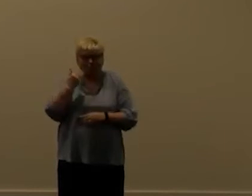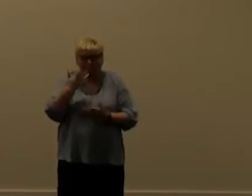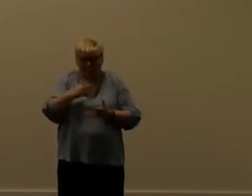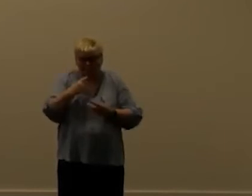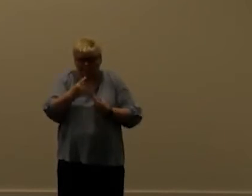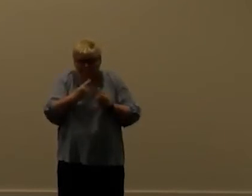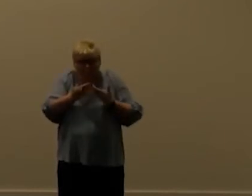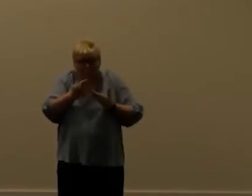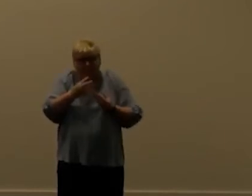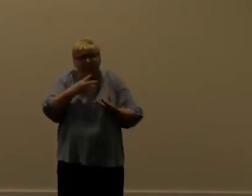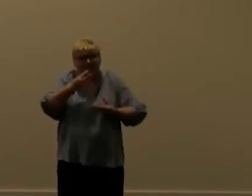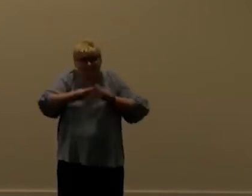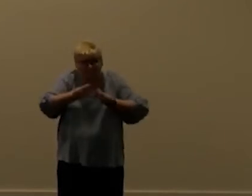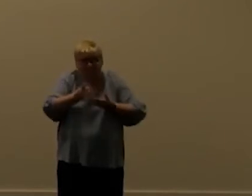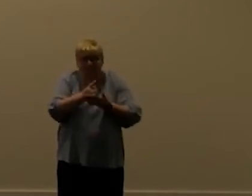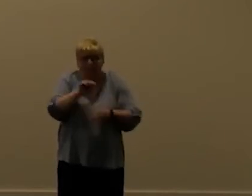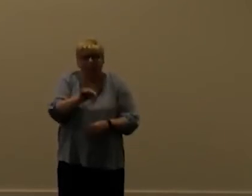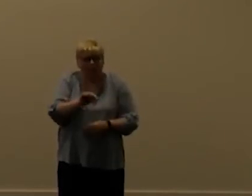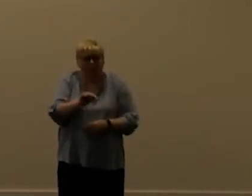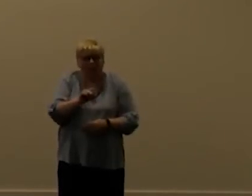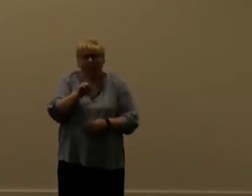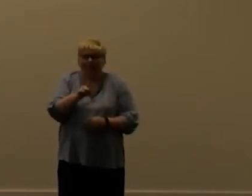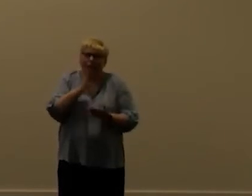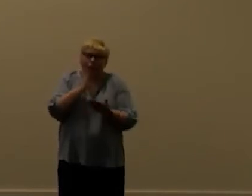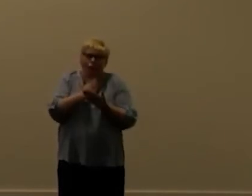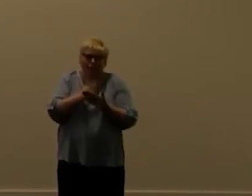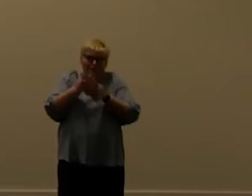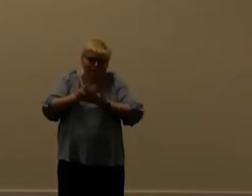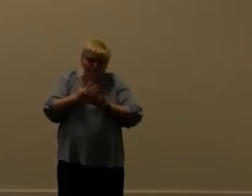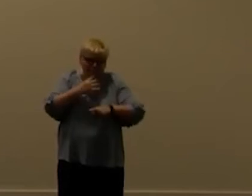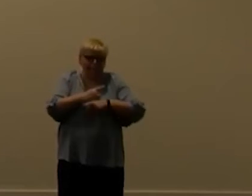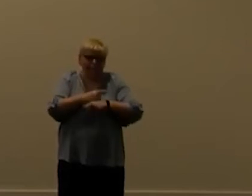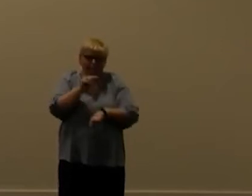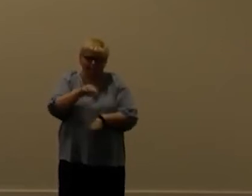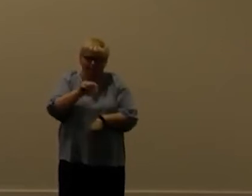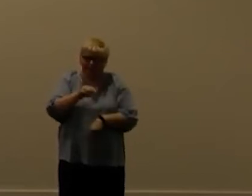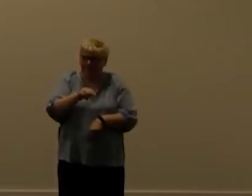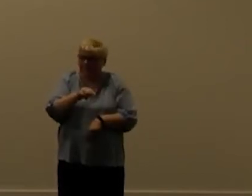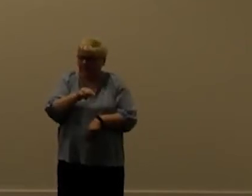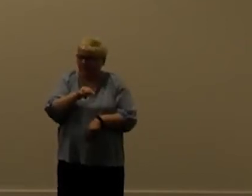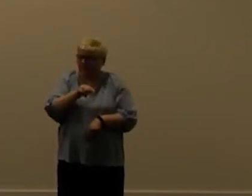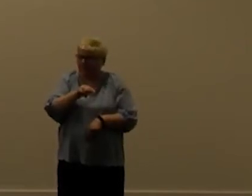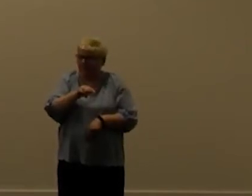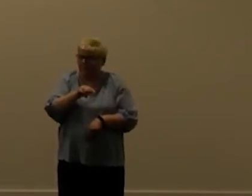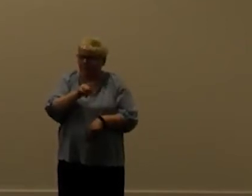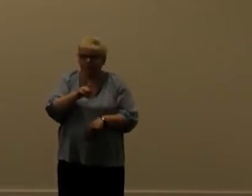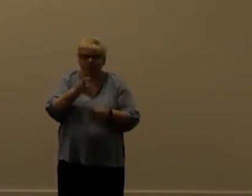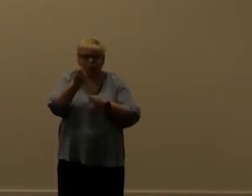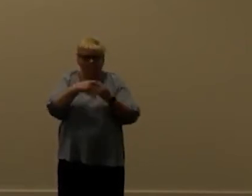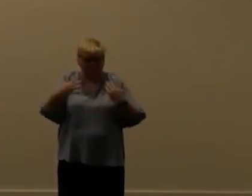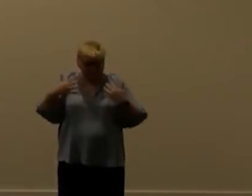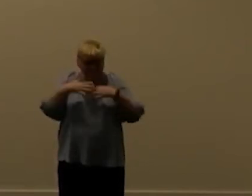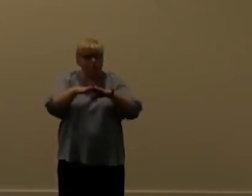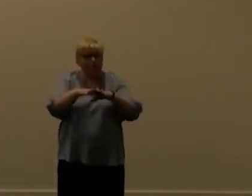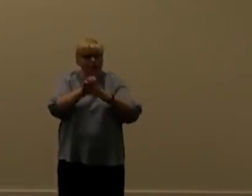pointed to um they will be they will be they're really heavy on the apis um and uh synchronizing marketing